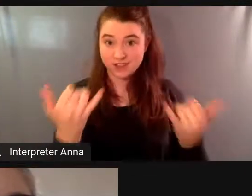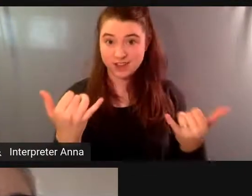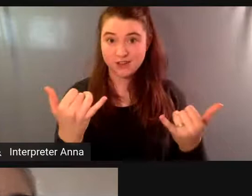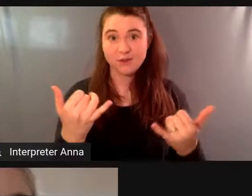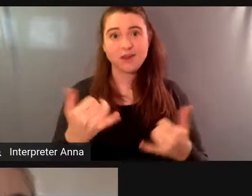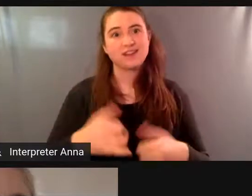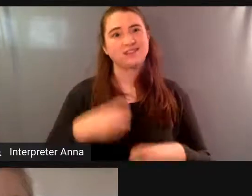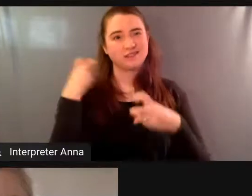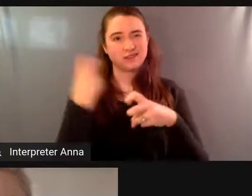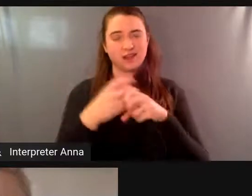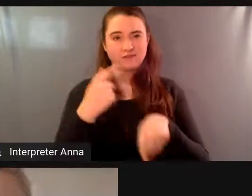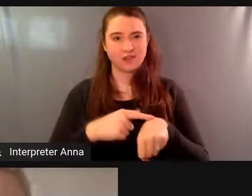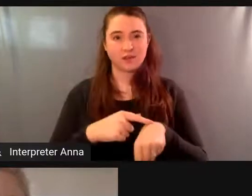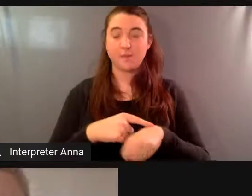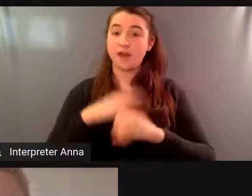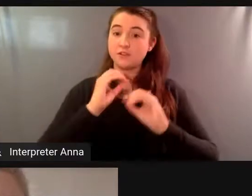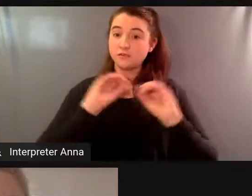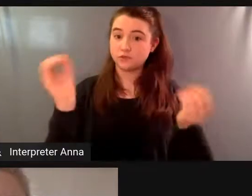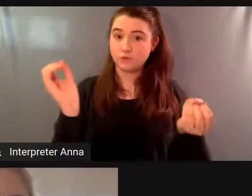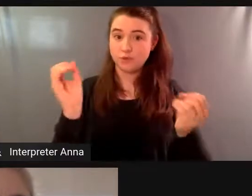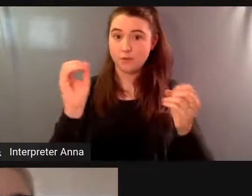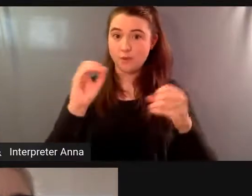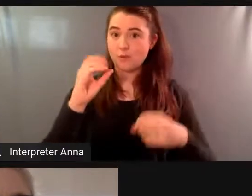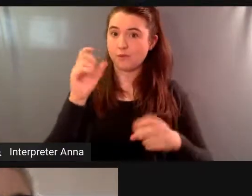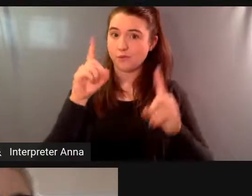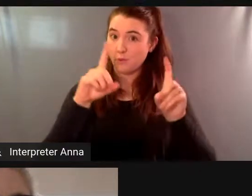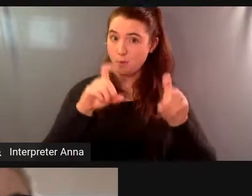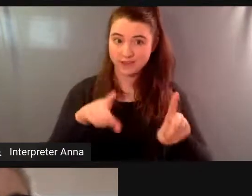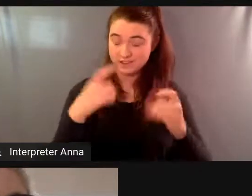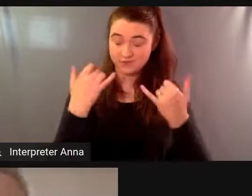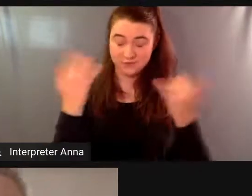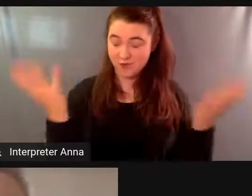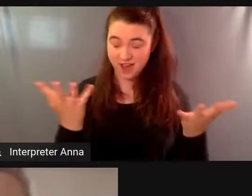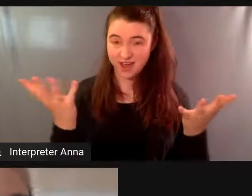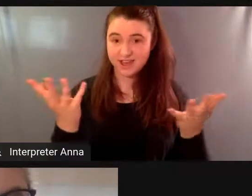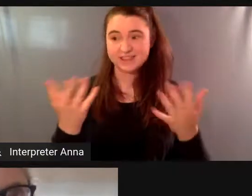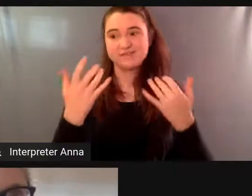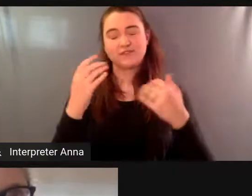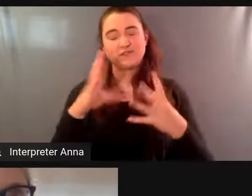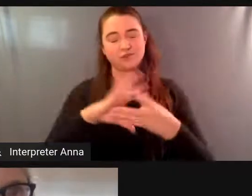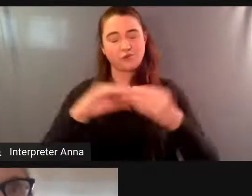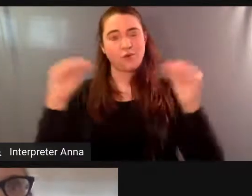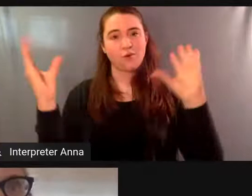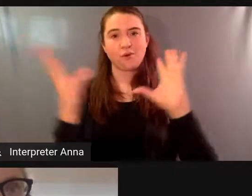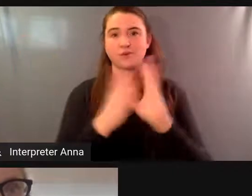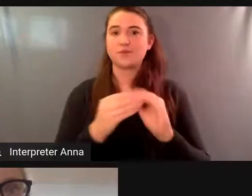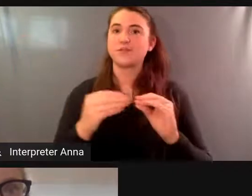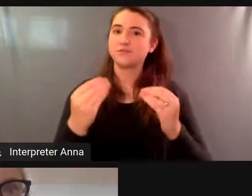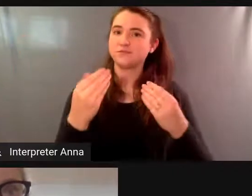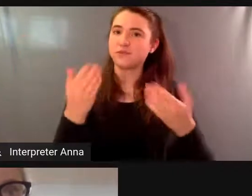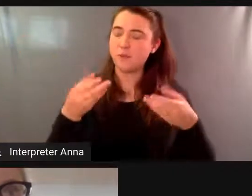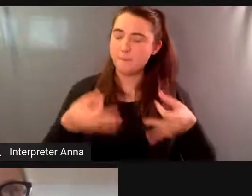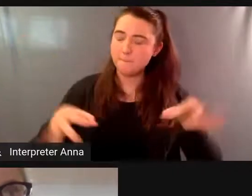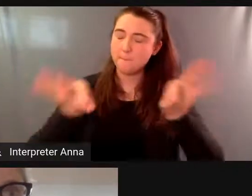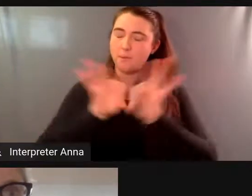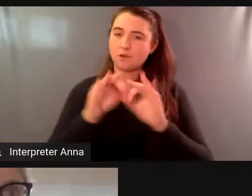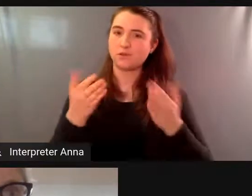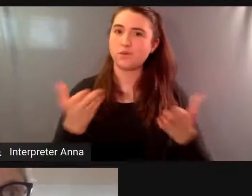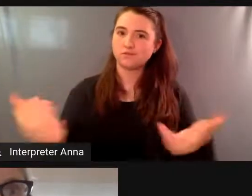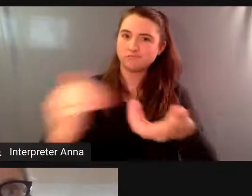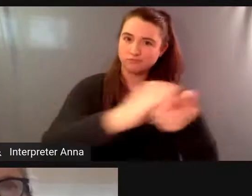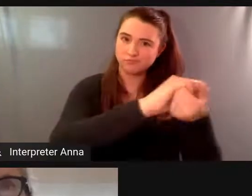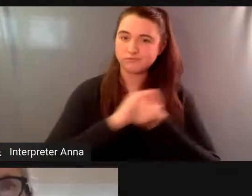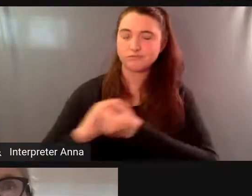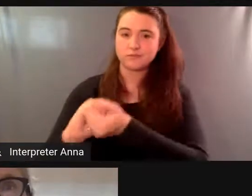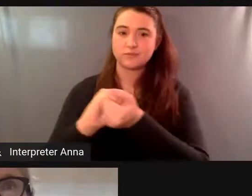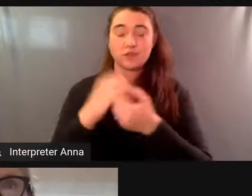incredible way to bring people and communities together in exciting and new ways i think tonight's gathering is a testament to that you can't